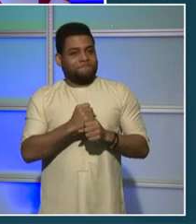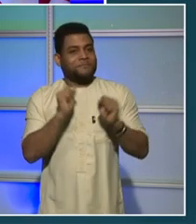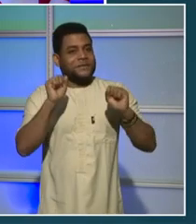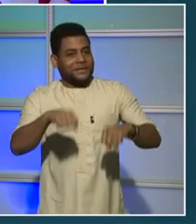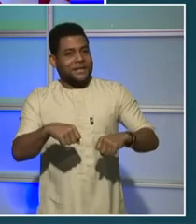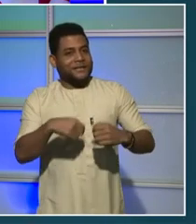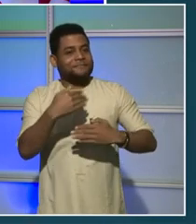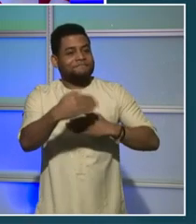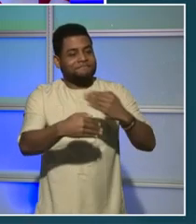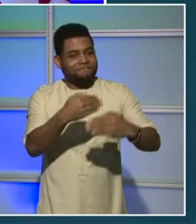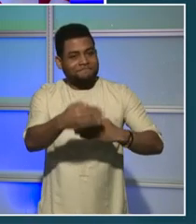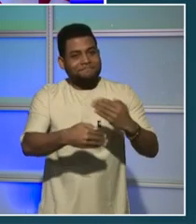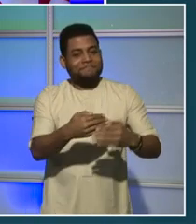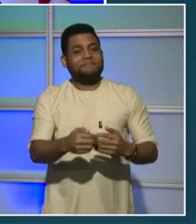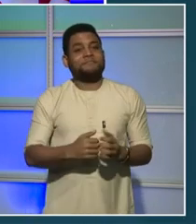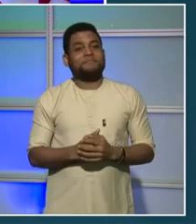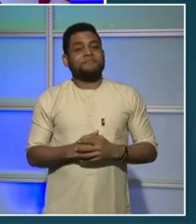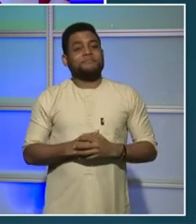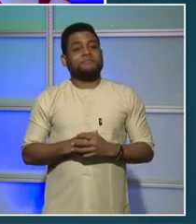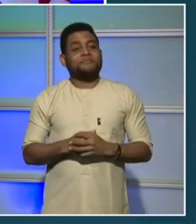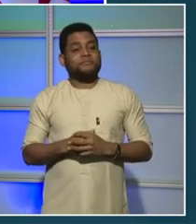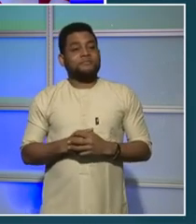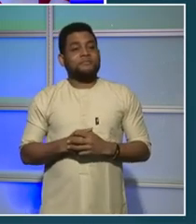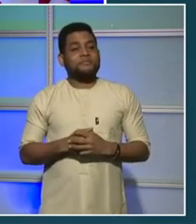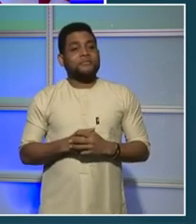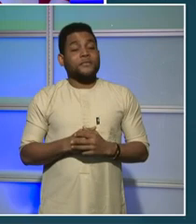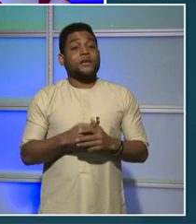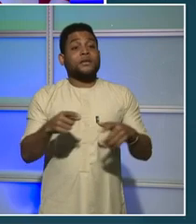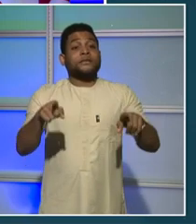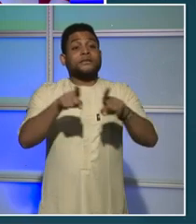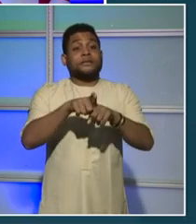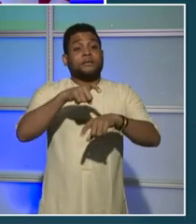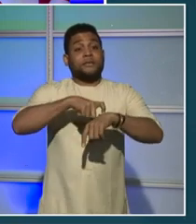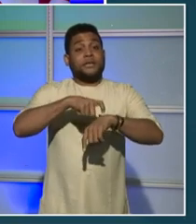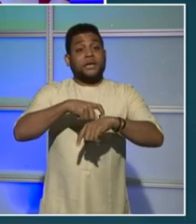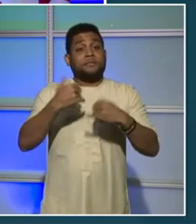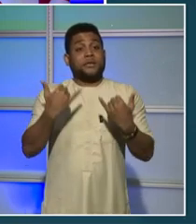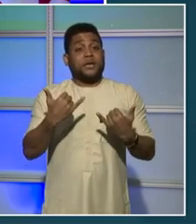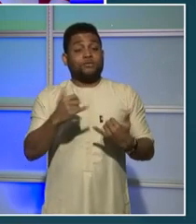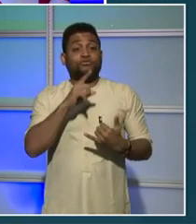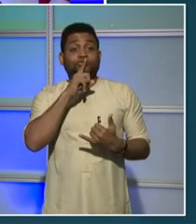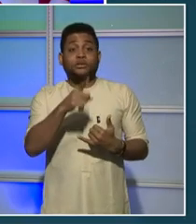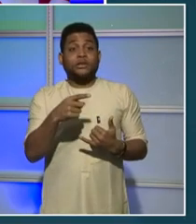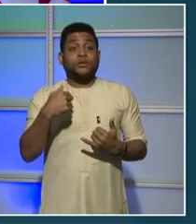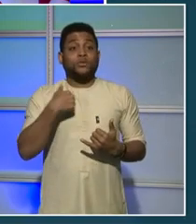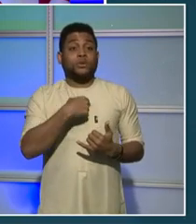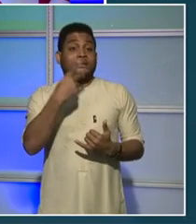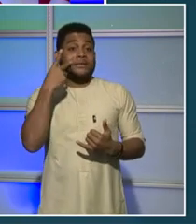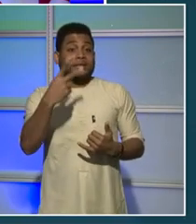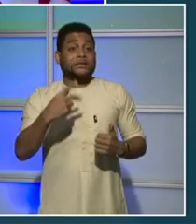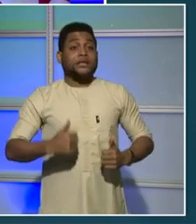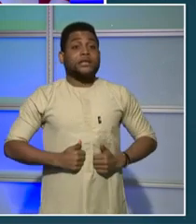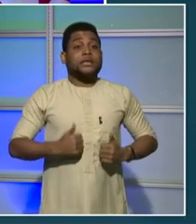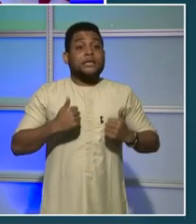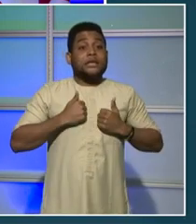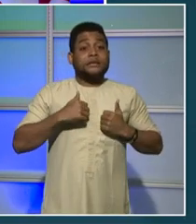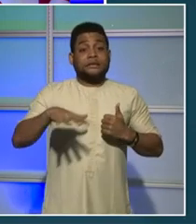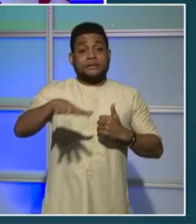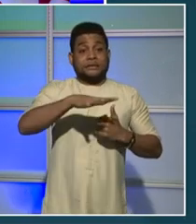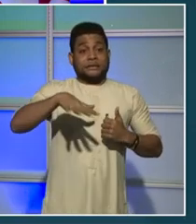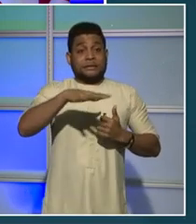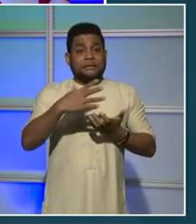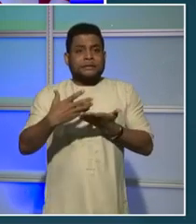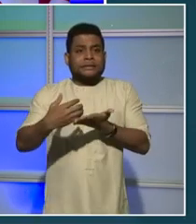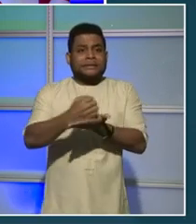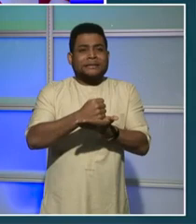their careers. But at the same time, we don't want residents in the lowest income brackets to feel like they're just